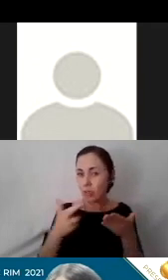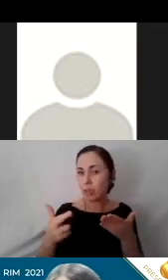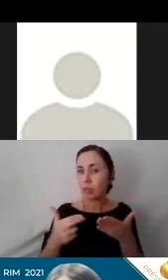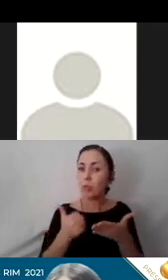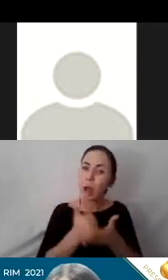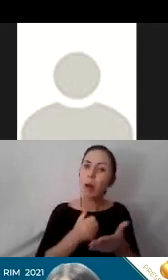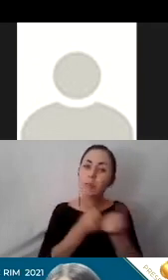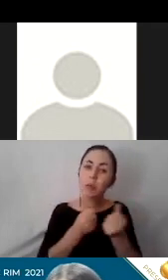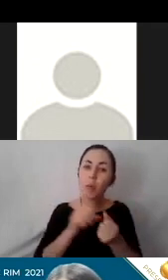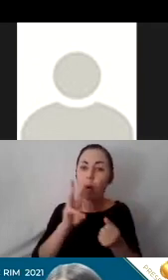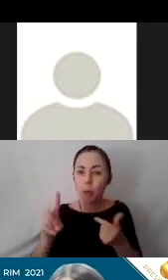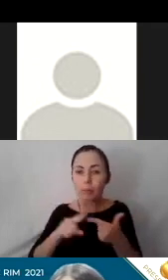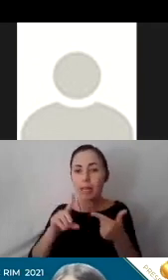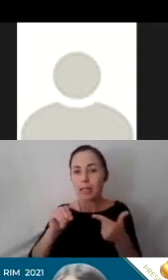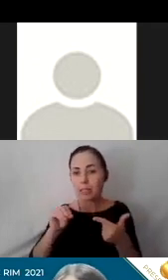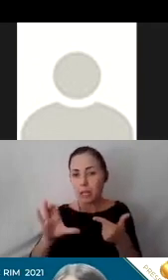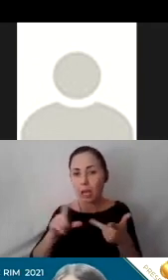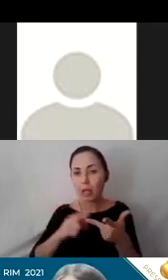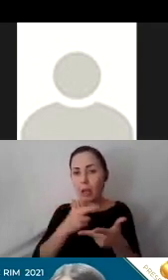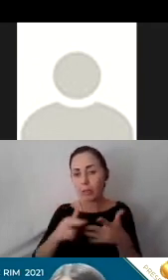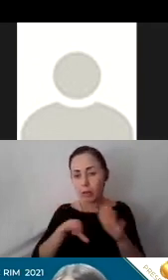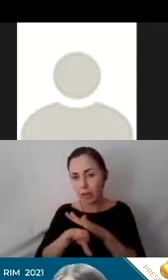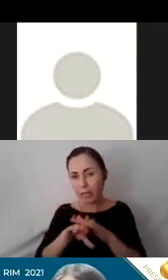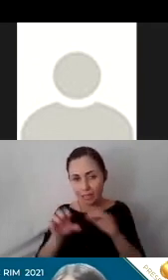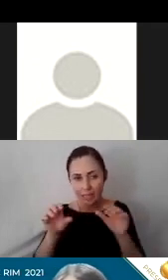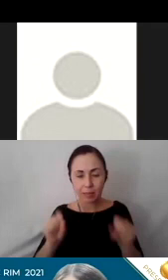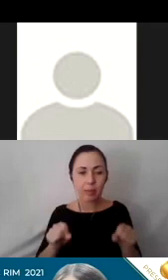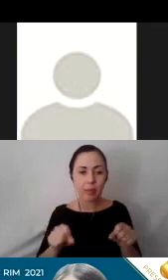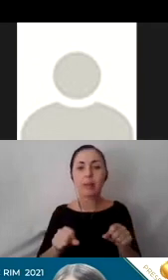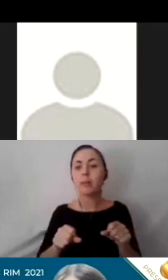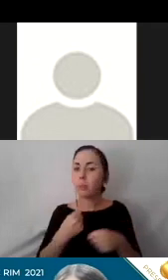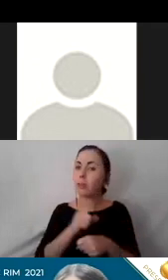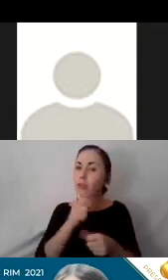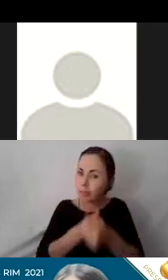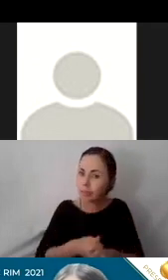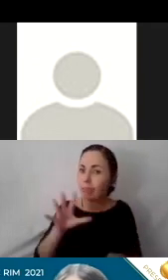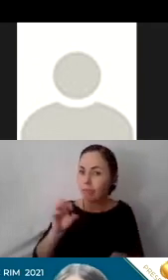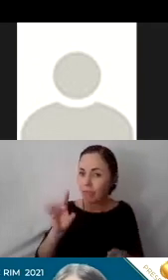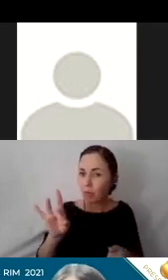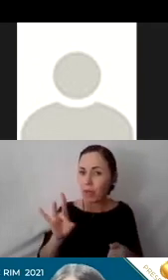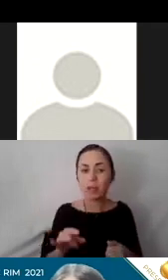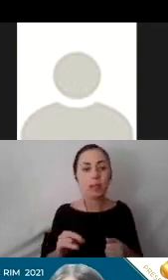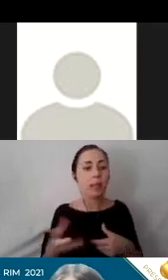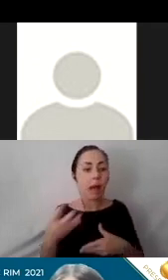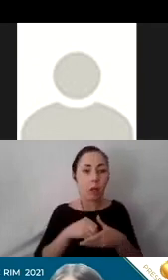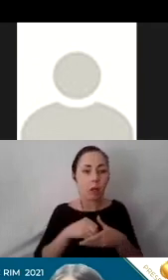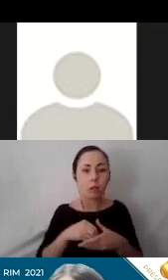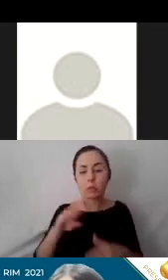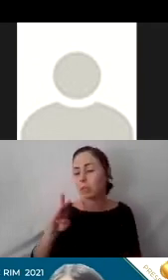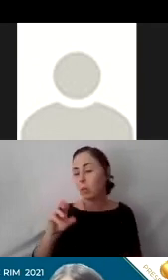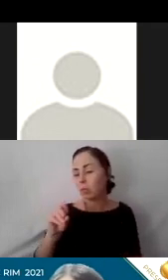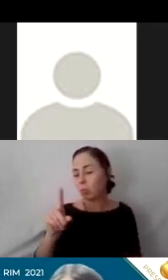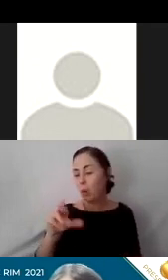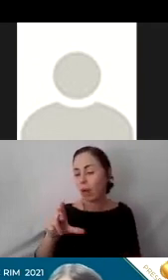website, document, and resource accessibility and 508 compliance. These include browser extensions and the